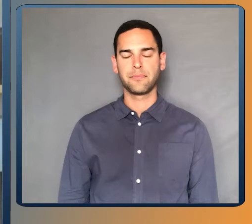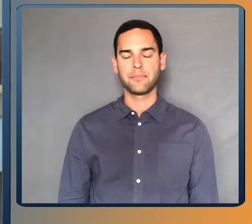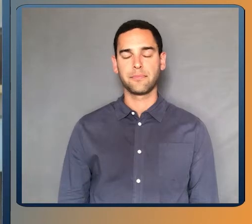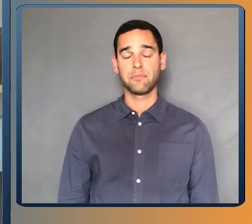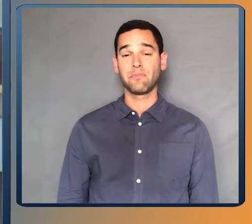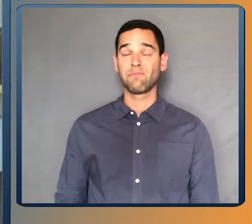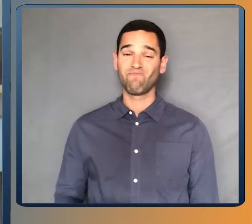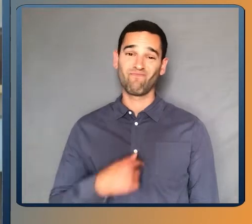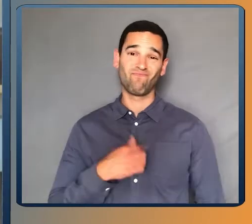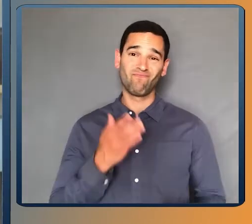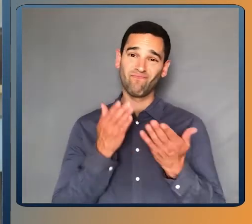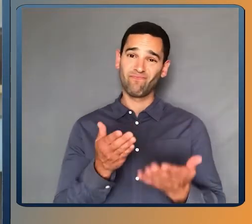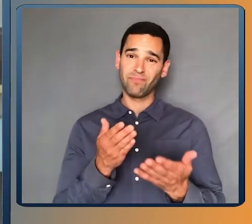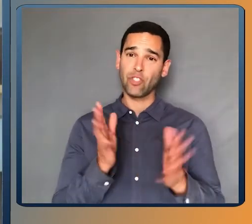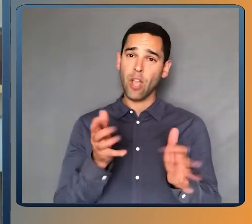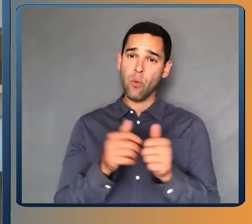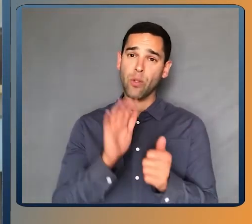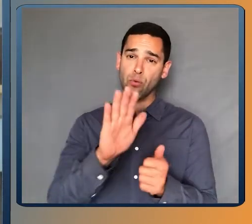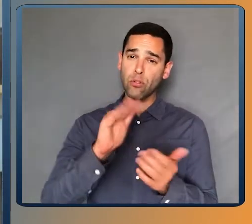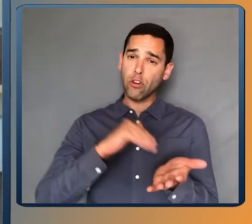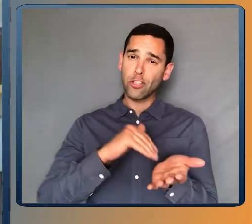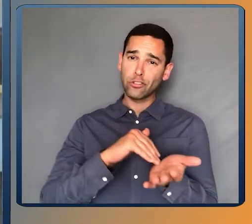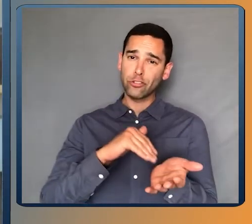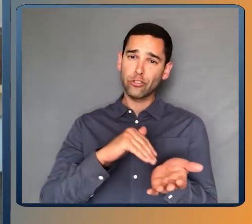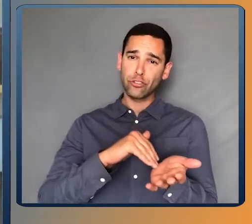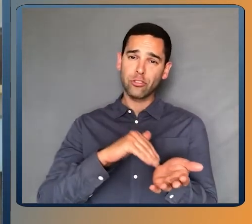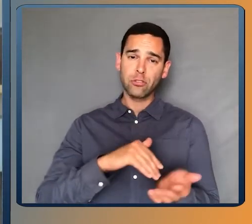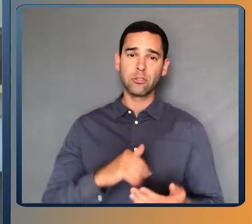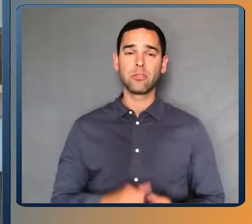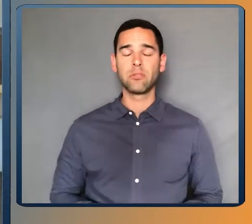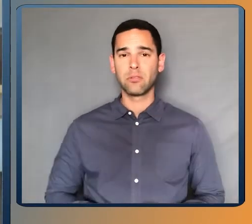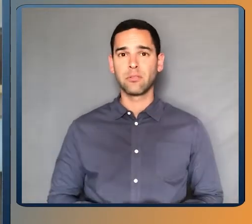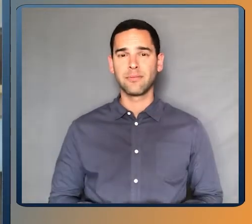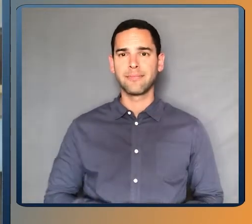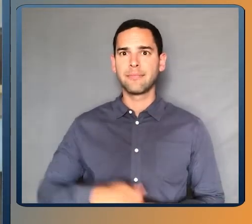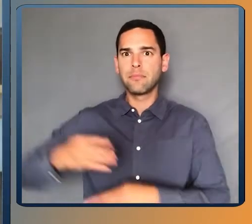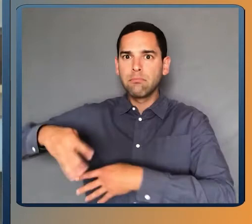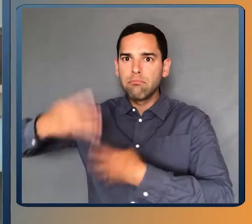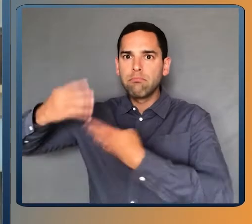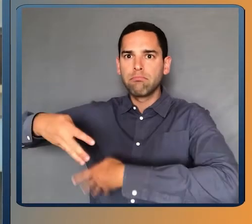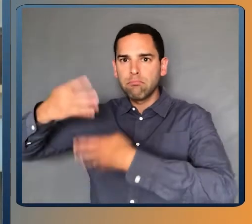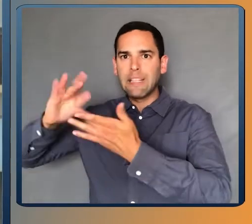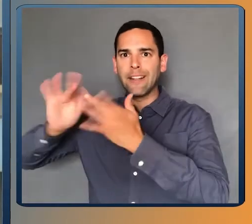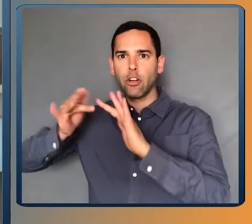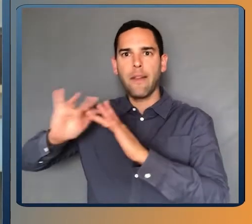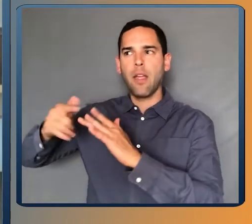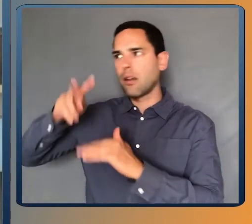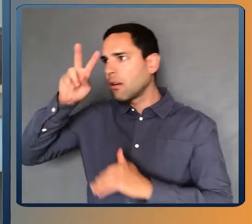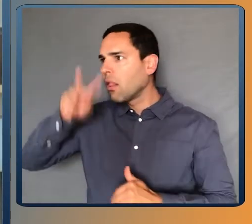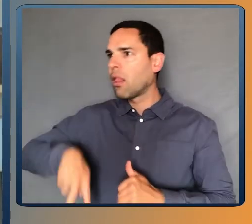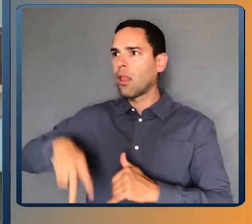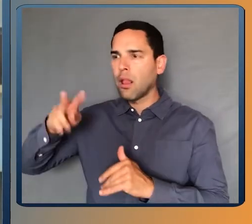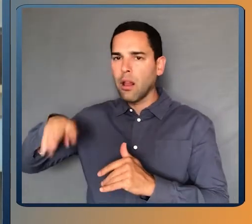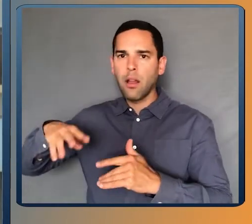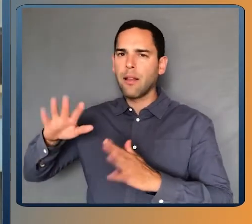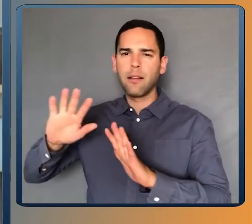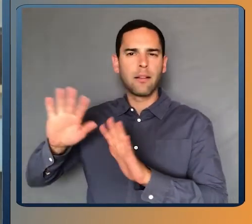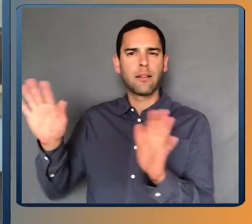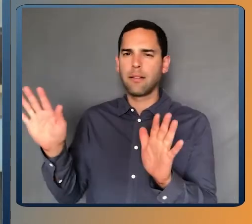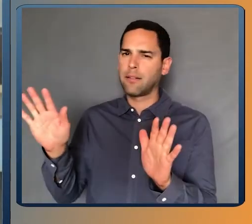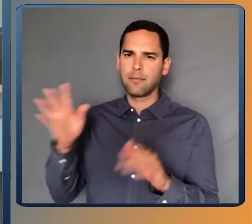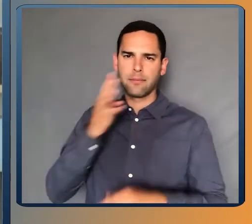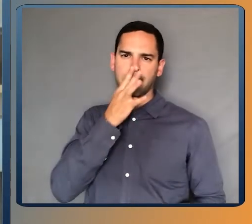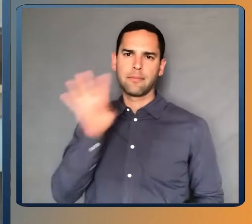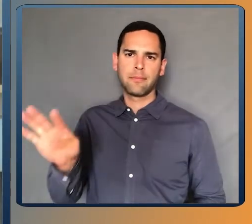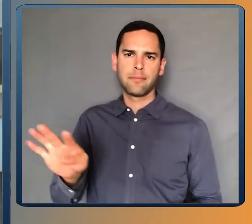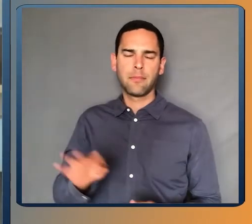I would say to talk to their own doctor. Don't pay attention to what's going on on the internet